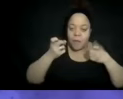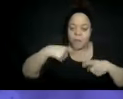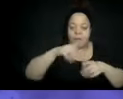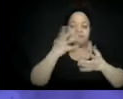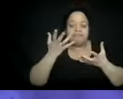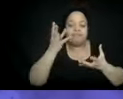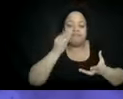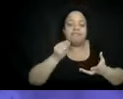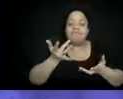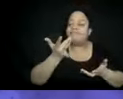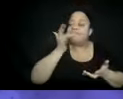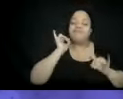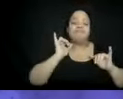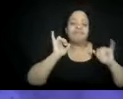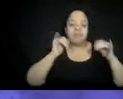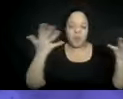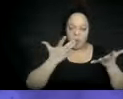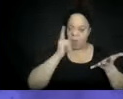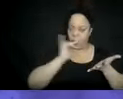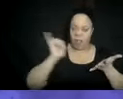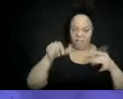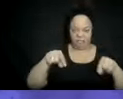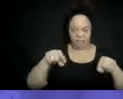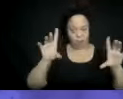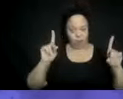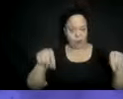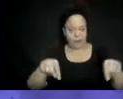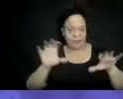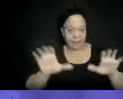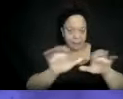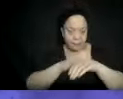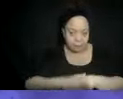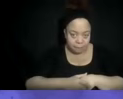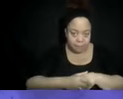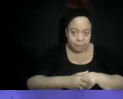and keep it moving from there. Let's move on. Thank you.